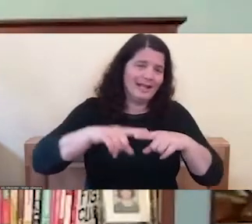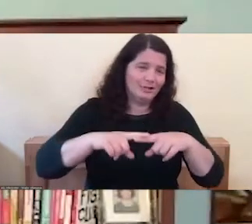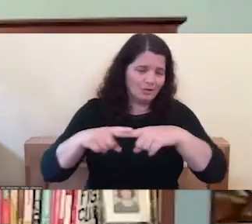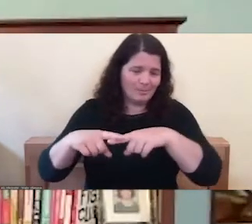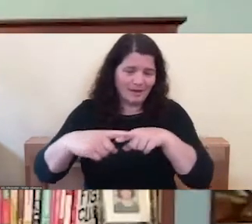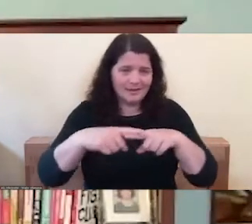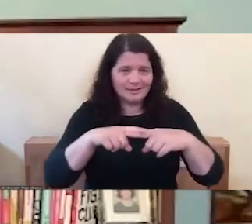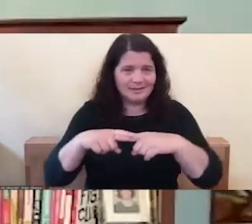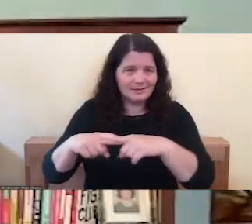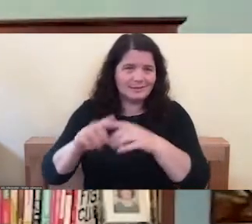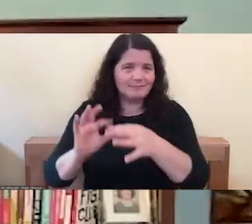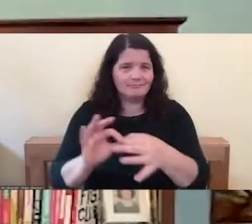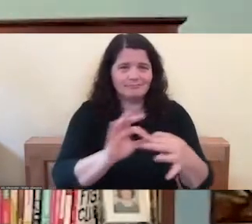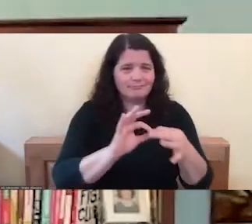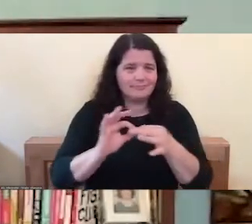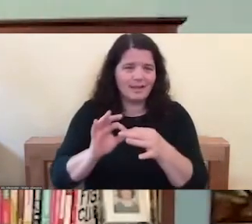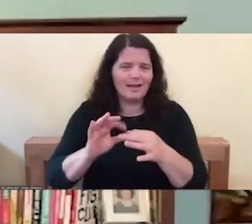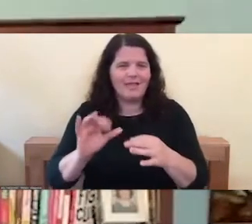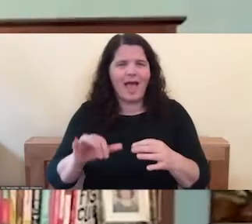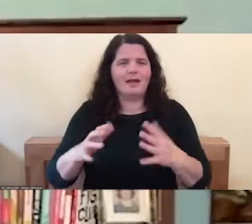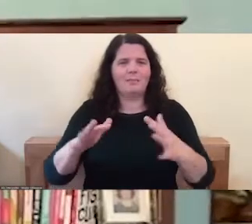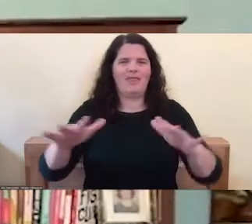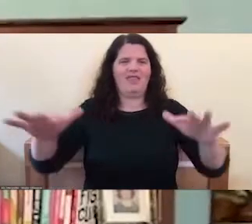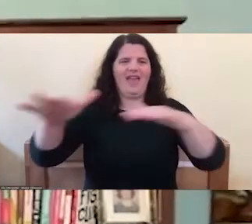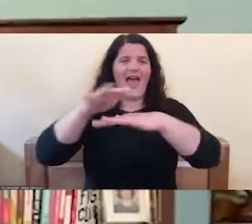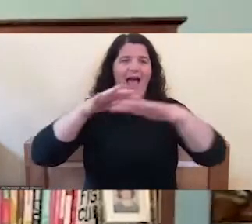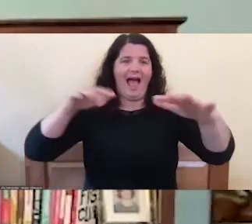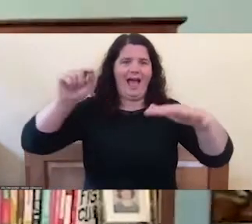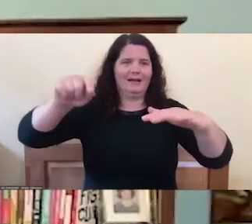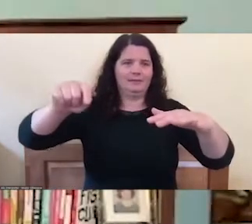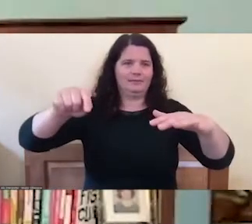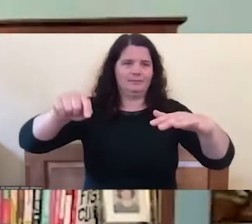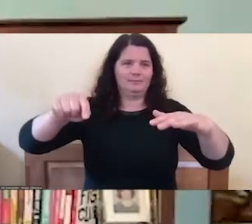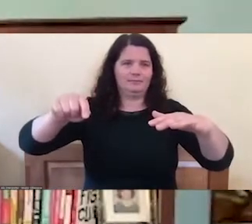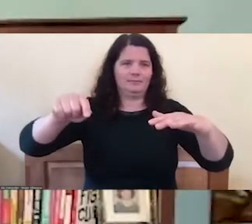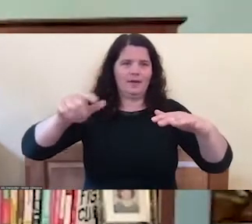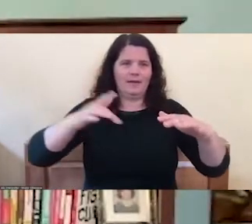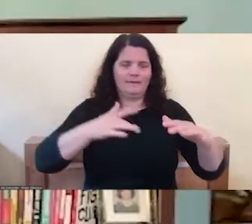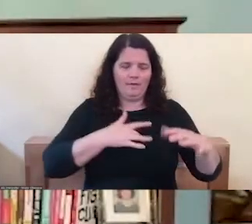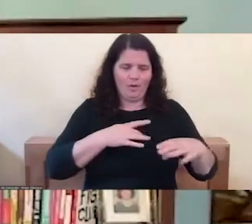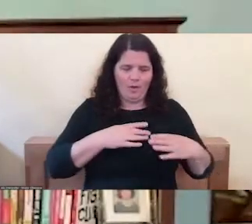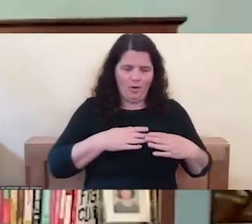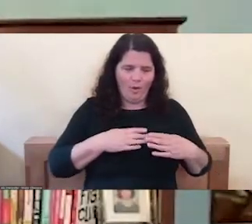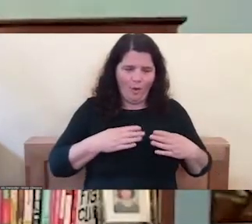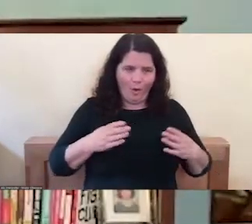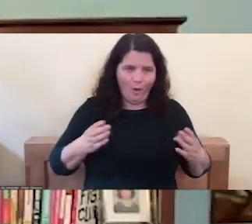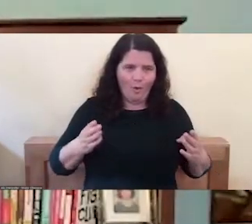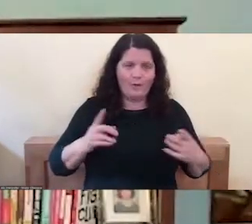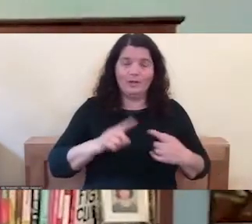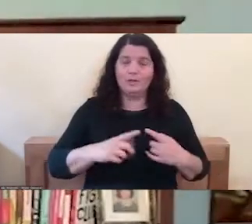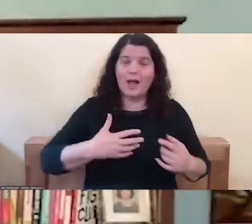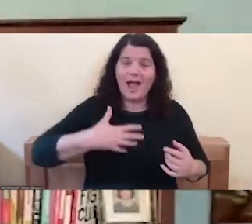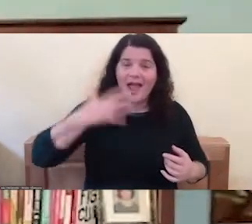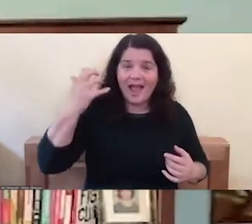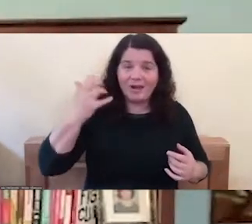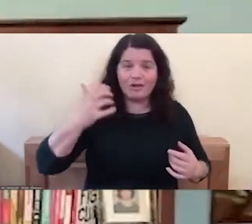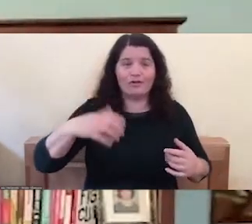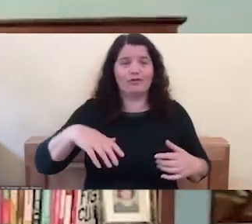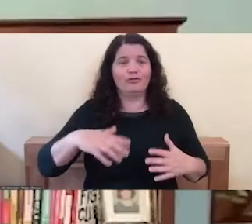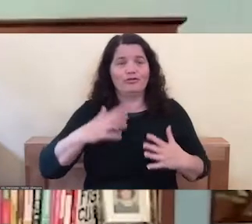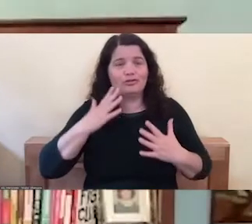you know, what is pointing to when we really open to even opening to our anger and our shame and our, like